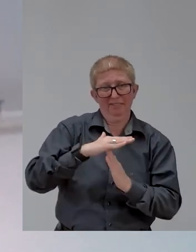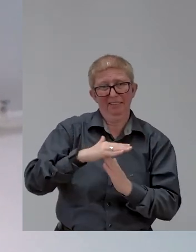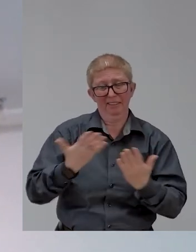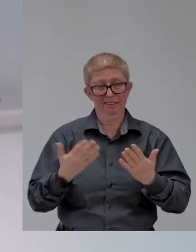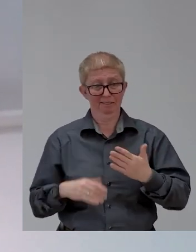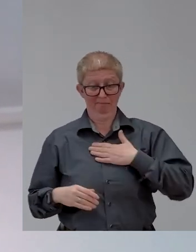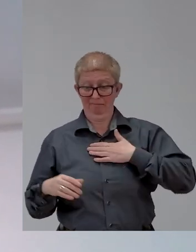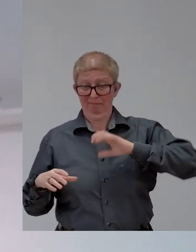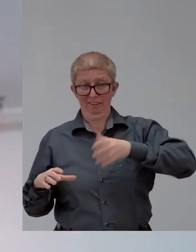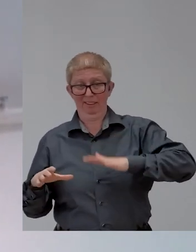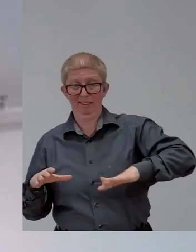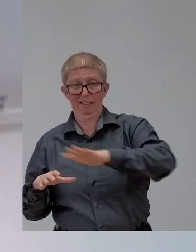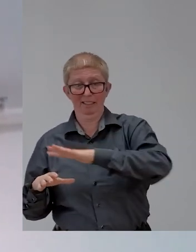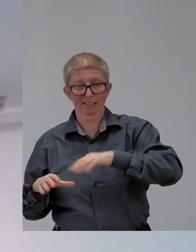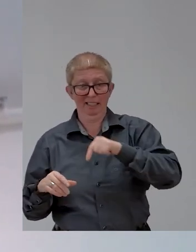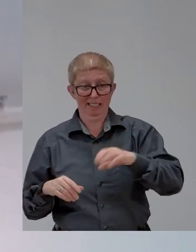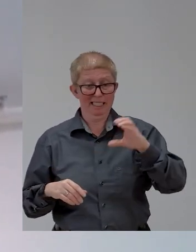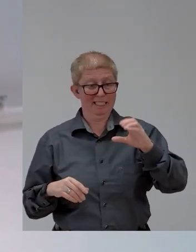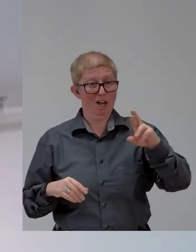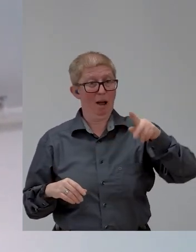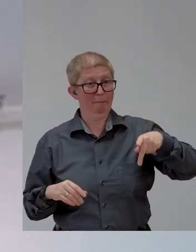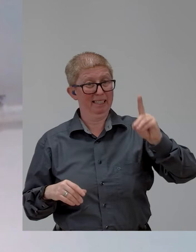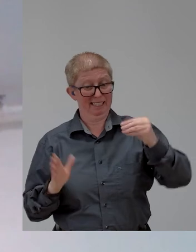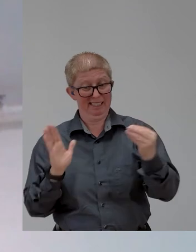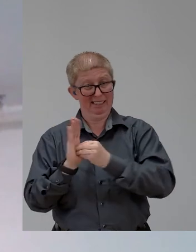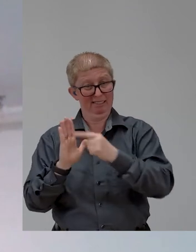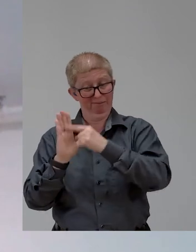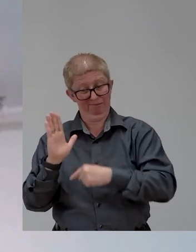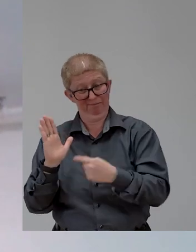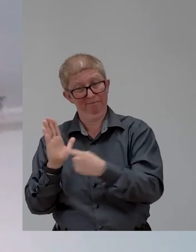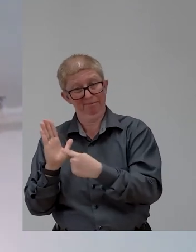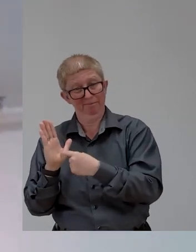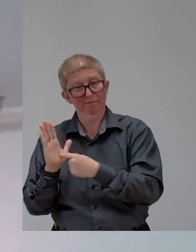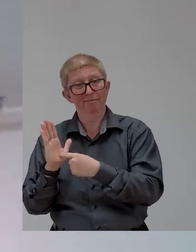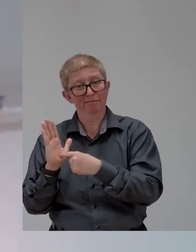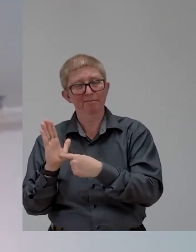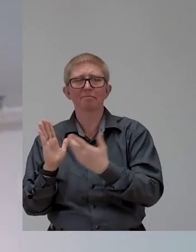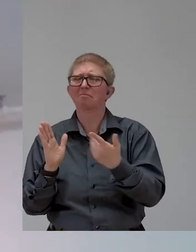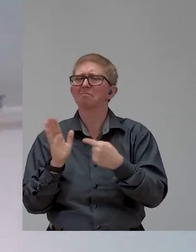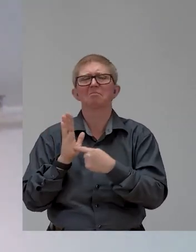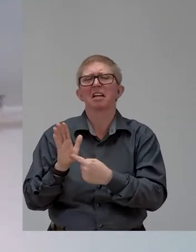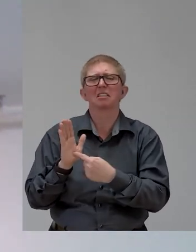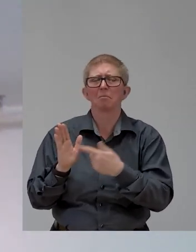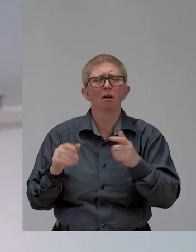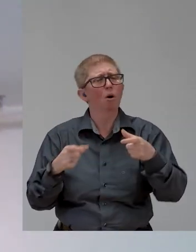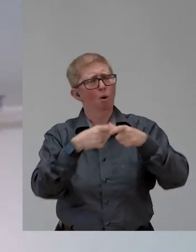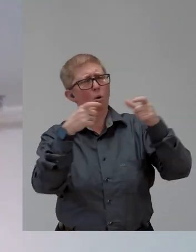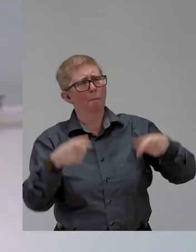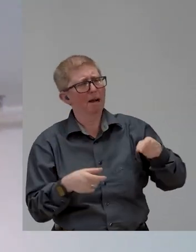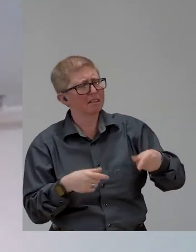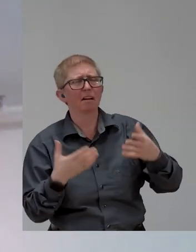any number of schemes, whether it's called corporate social responsibility, whether it's called diversity,